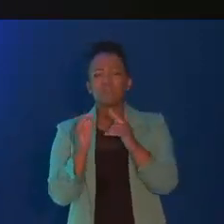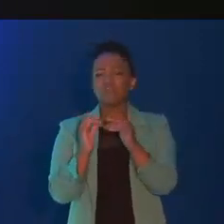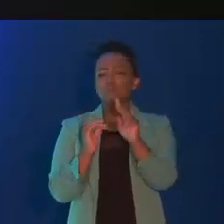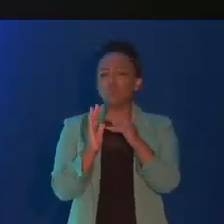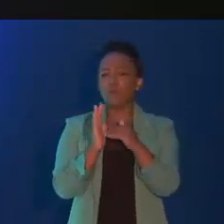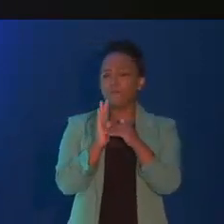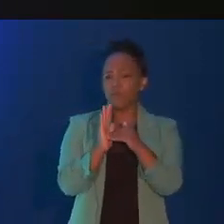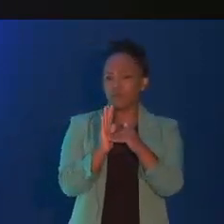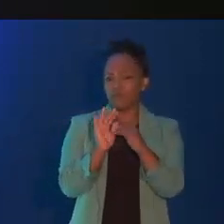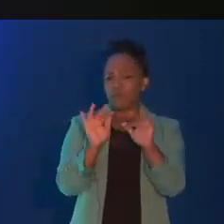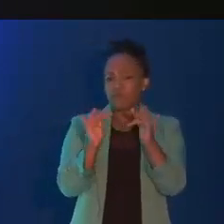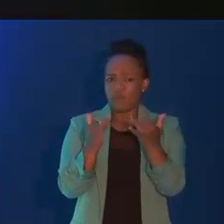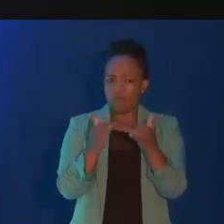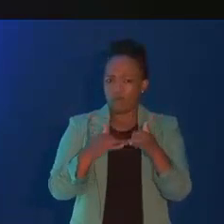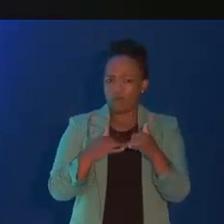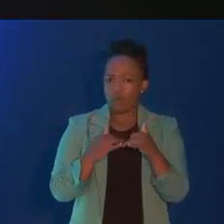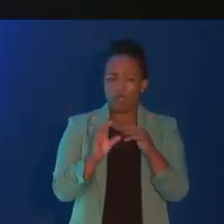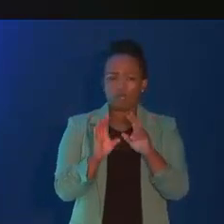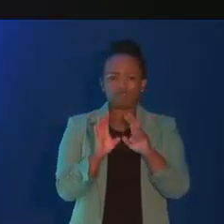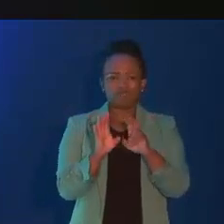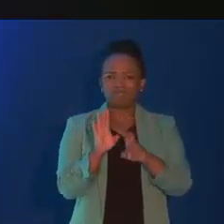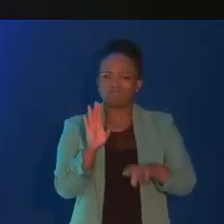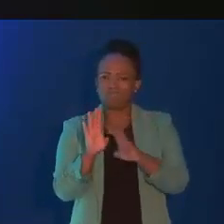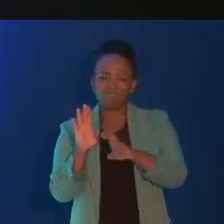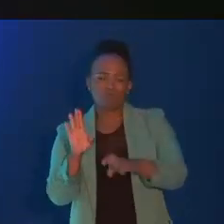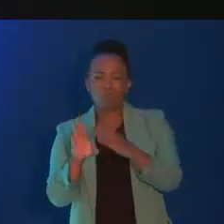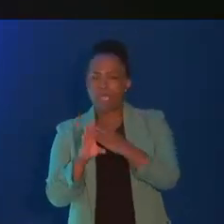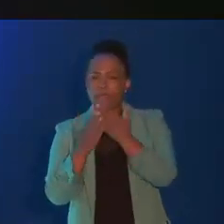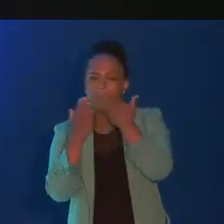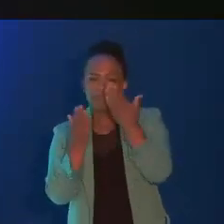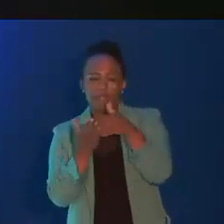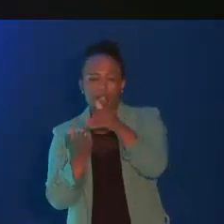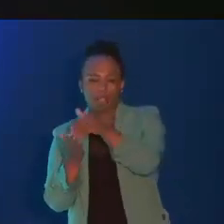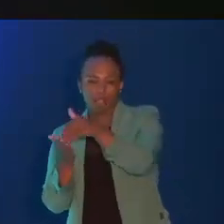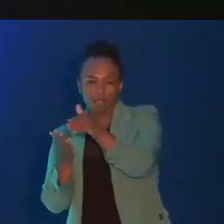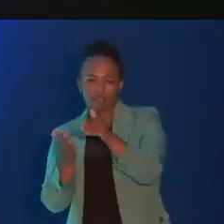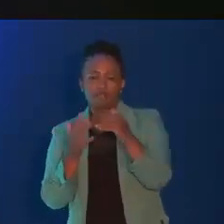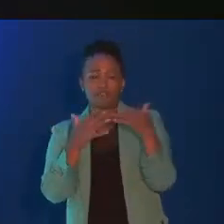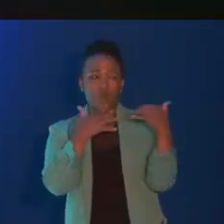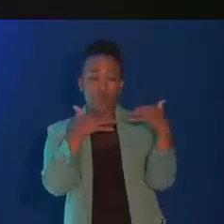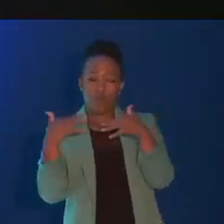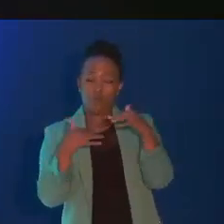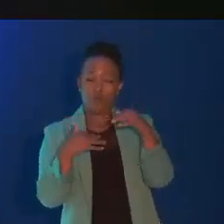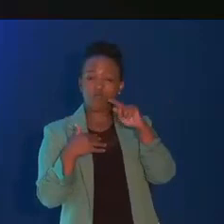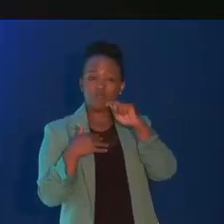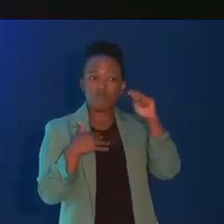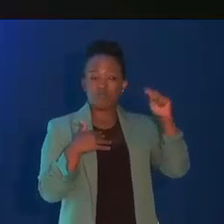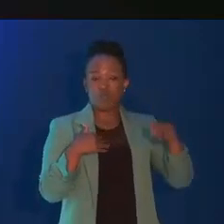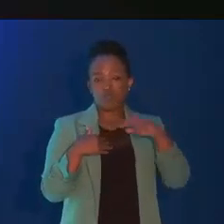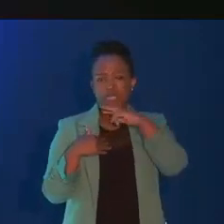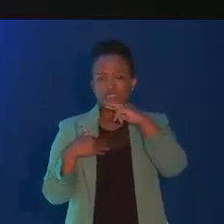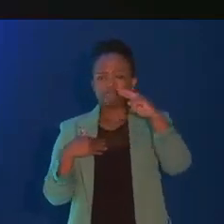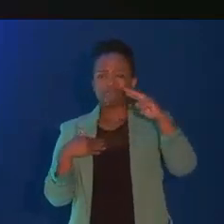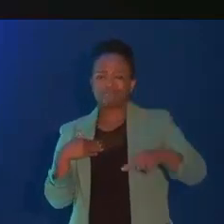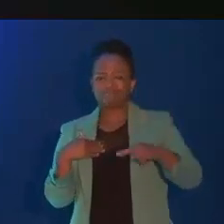things are not going easier over the short term. The war in the Ukraine is leading to global oil